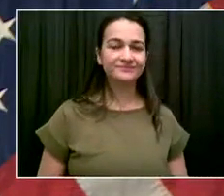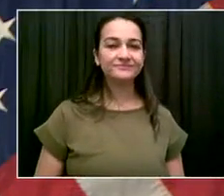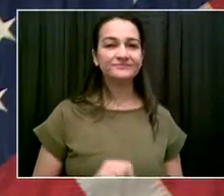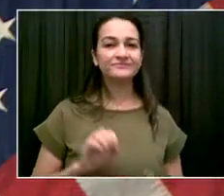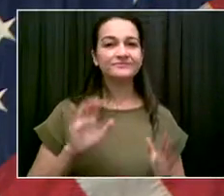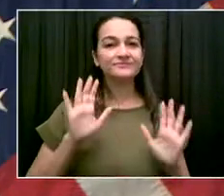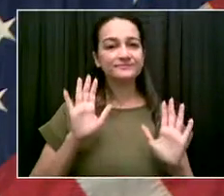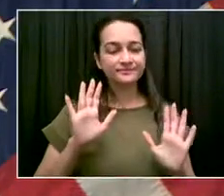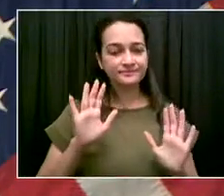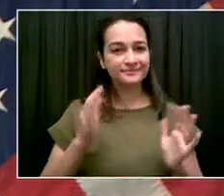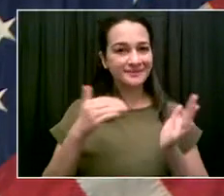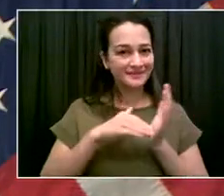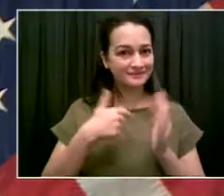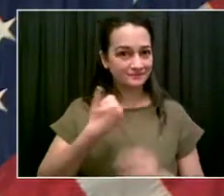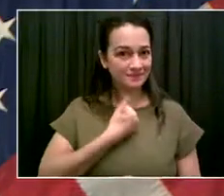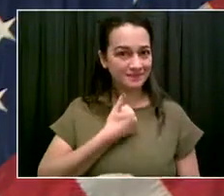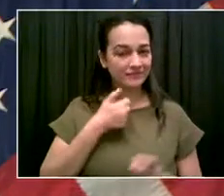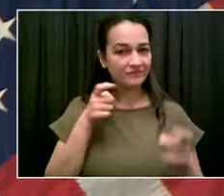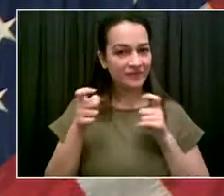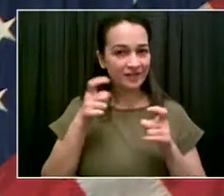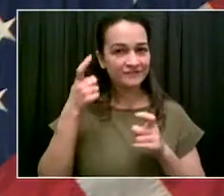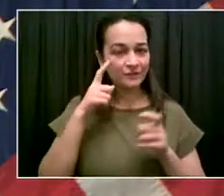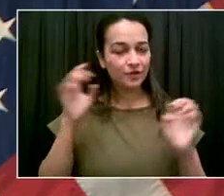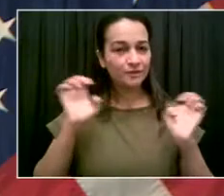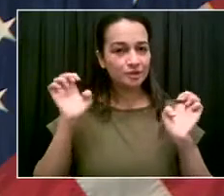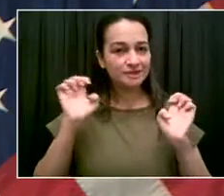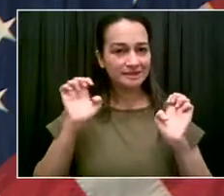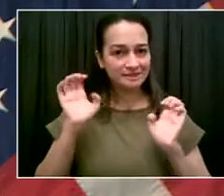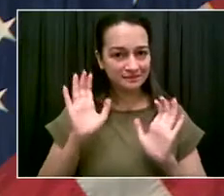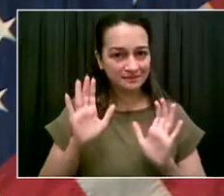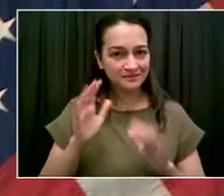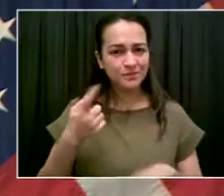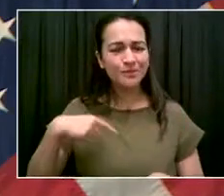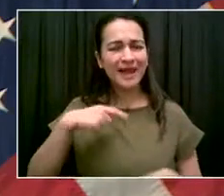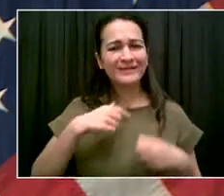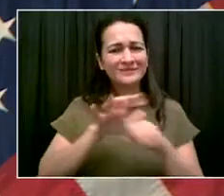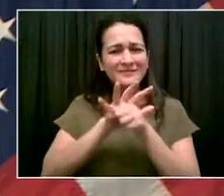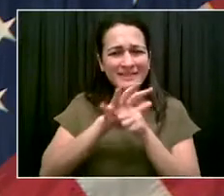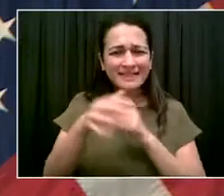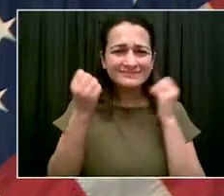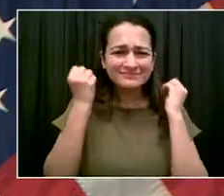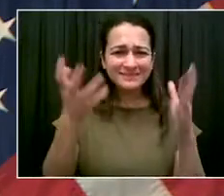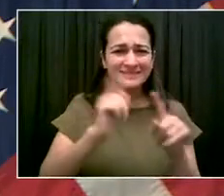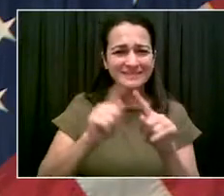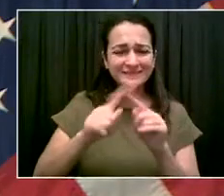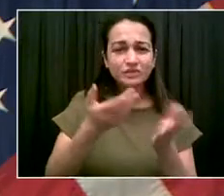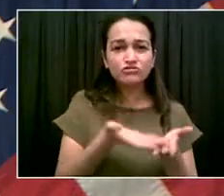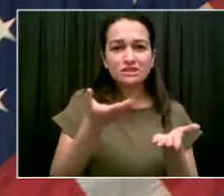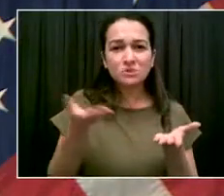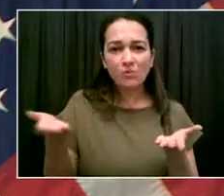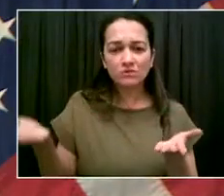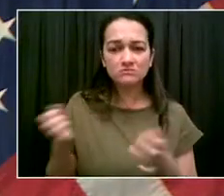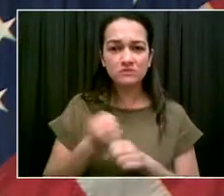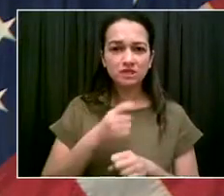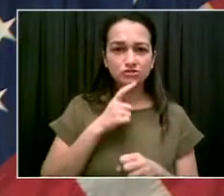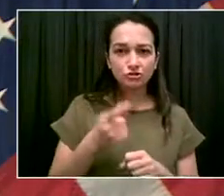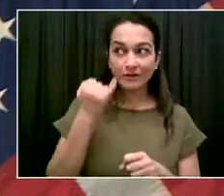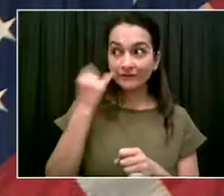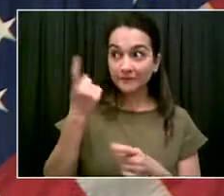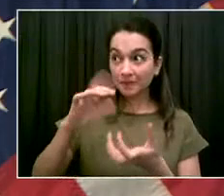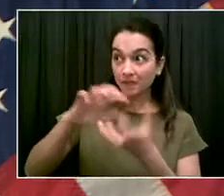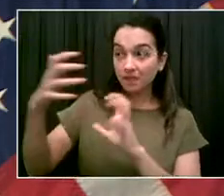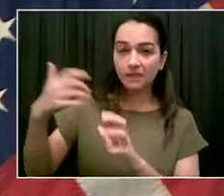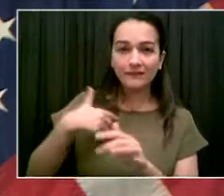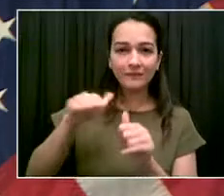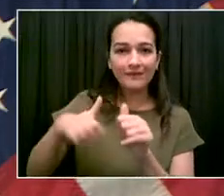ample resources to handle multiple events, special events, weather events at the same time. We've been coordinating closely with all